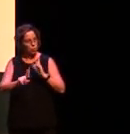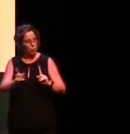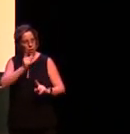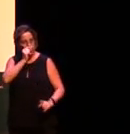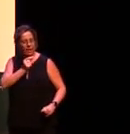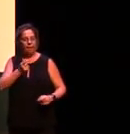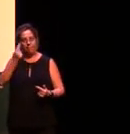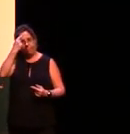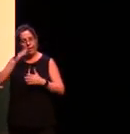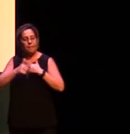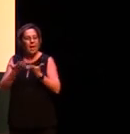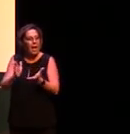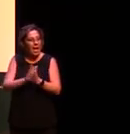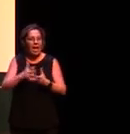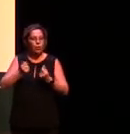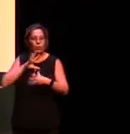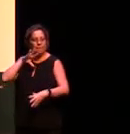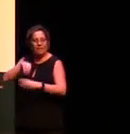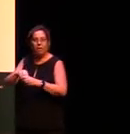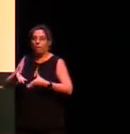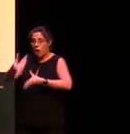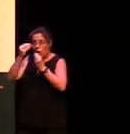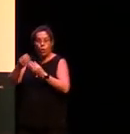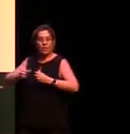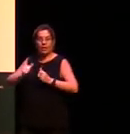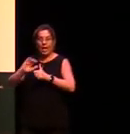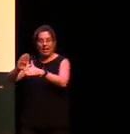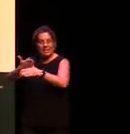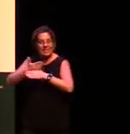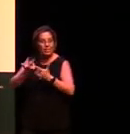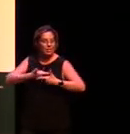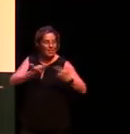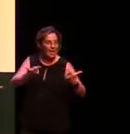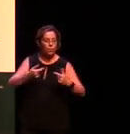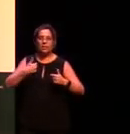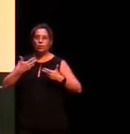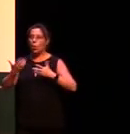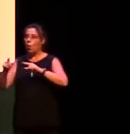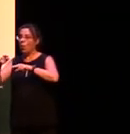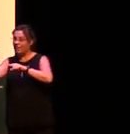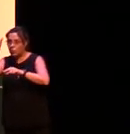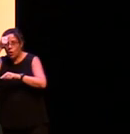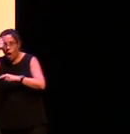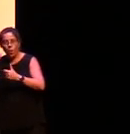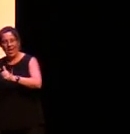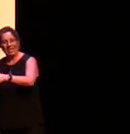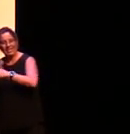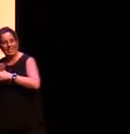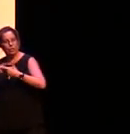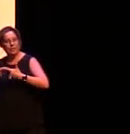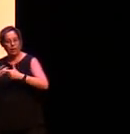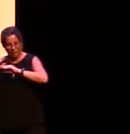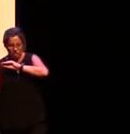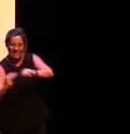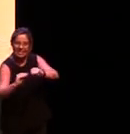learning some Indigenous language or more than one, or teaching if you know one and want to